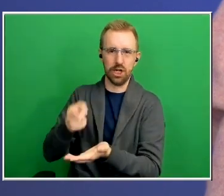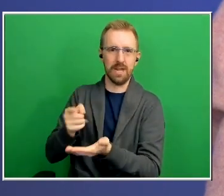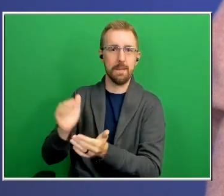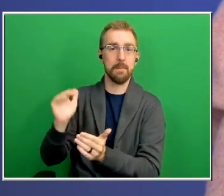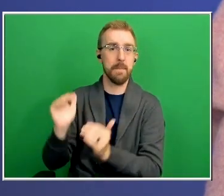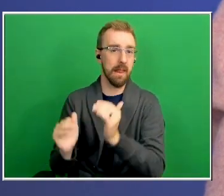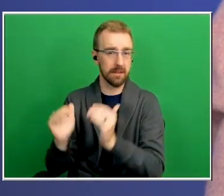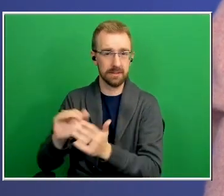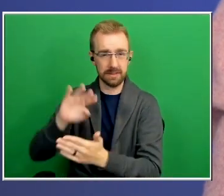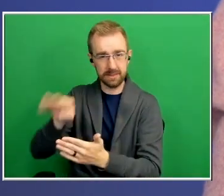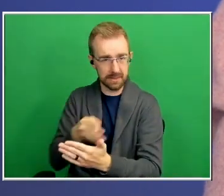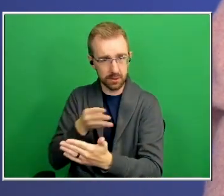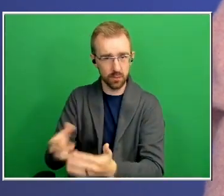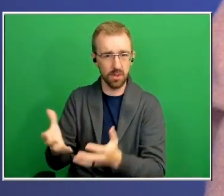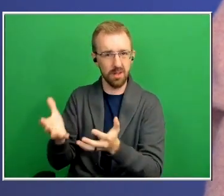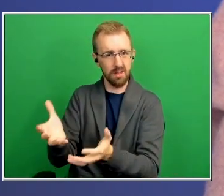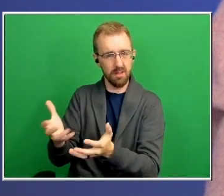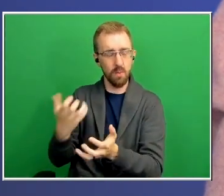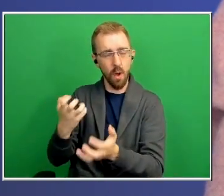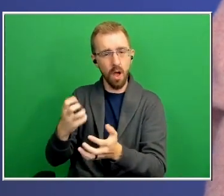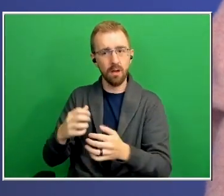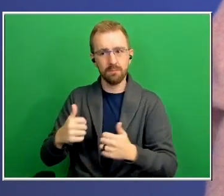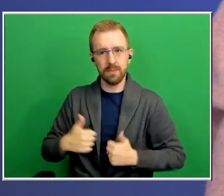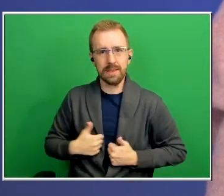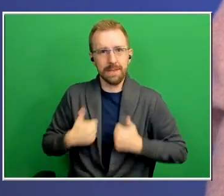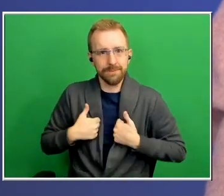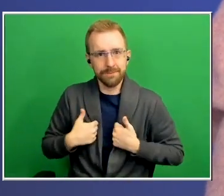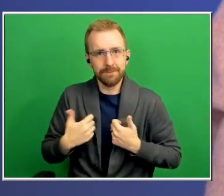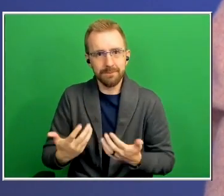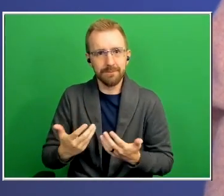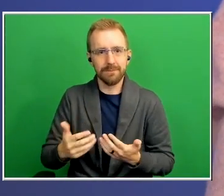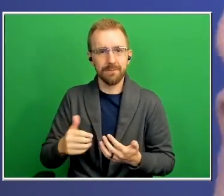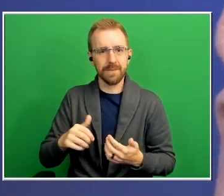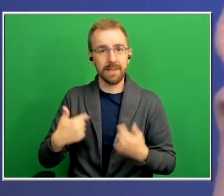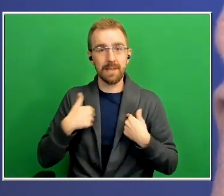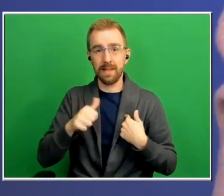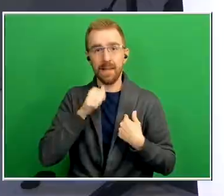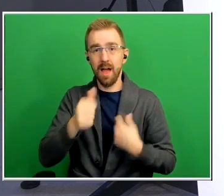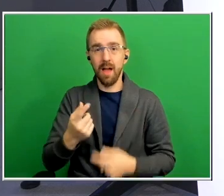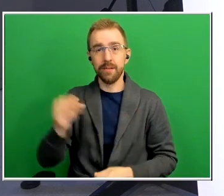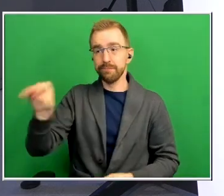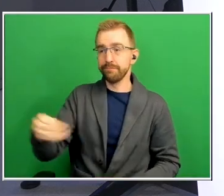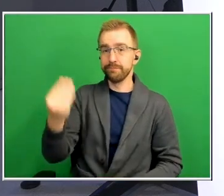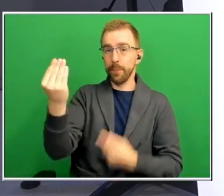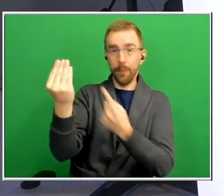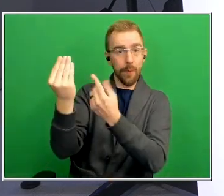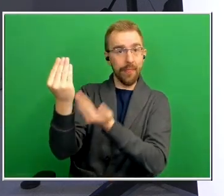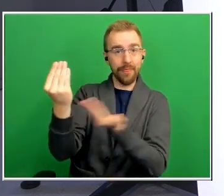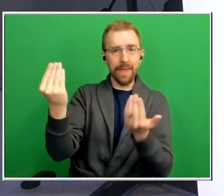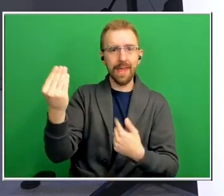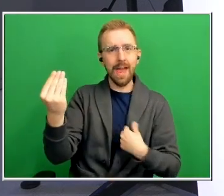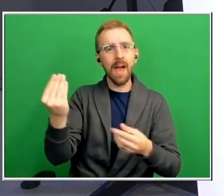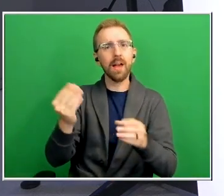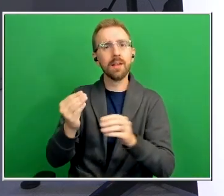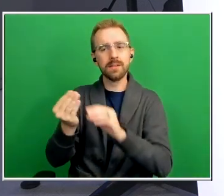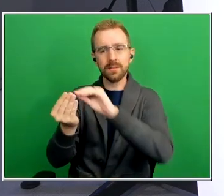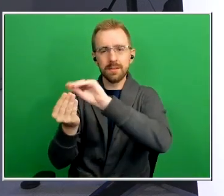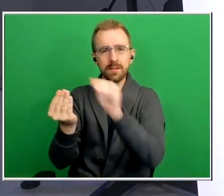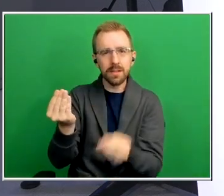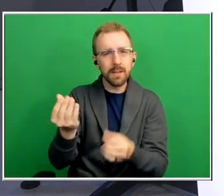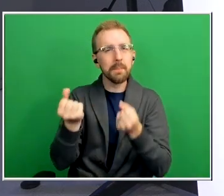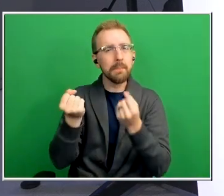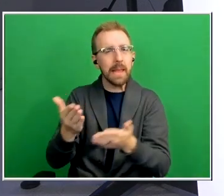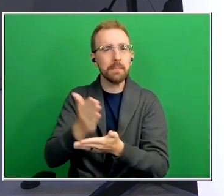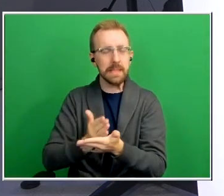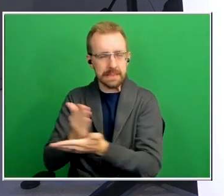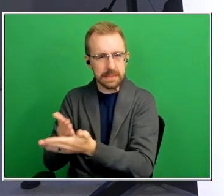replicate life uh which has not one piece but many pieces well i like what you're saying it's not one size fits all and everybody has a diff comes to the